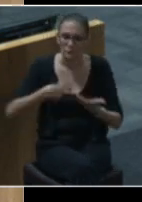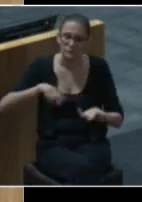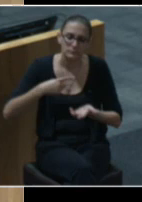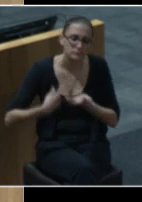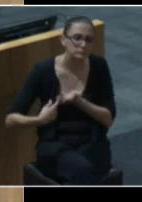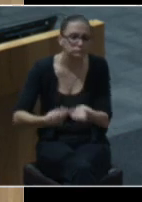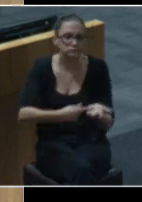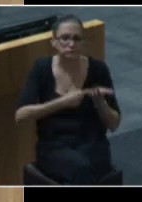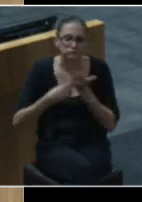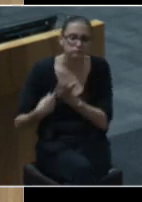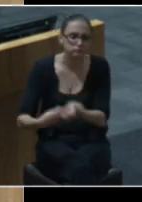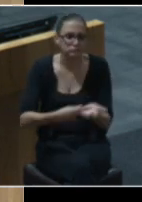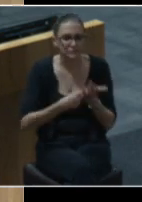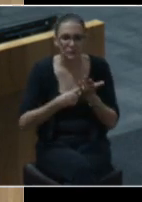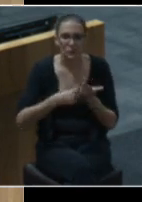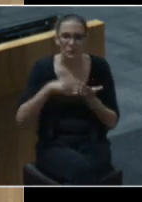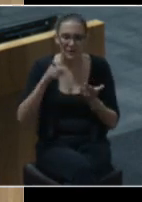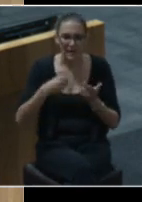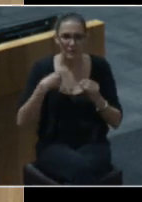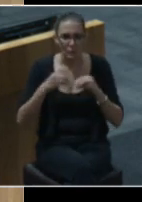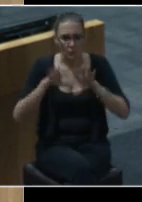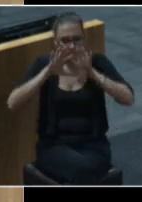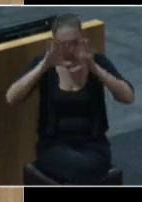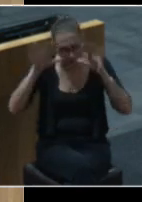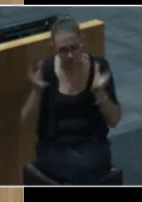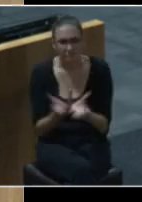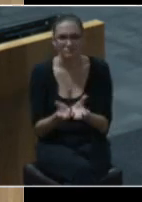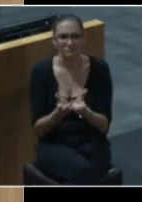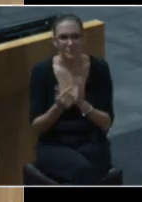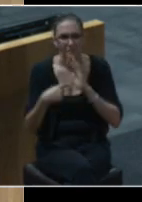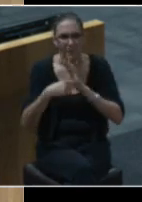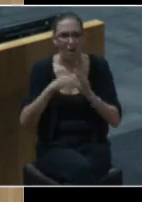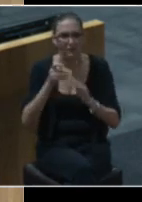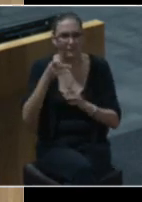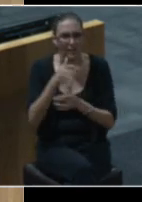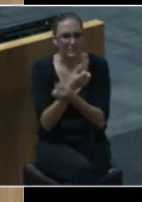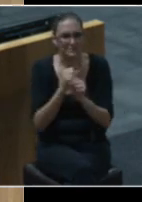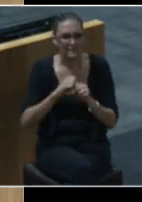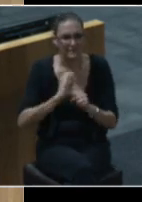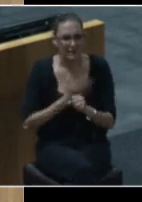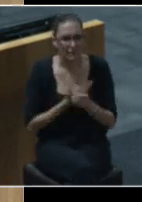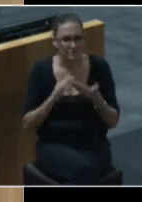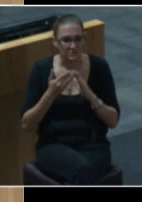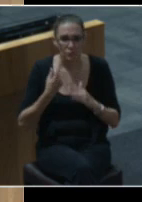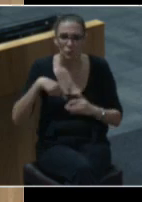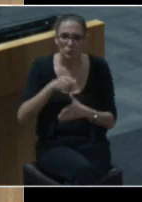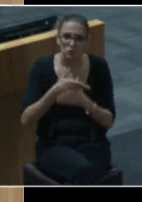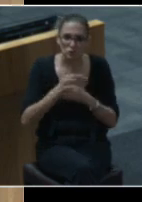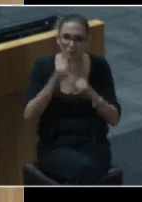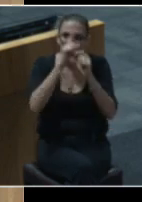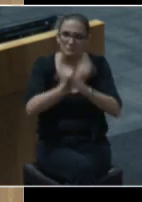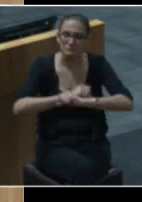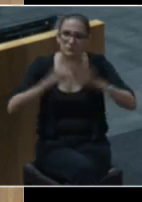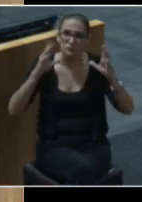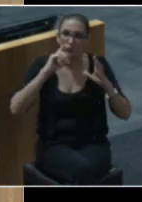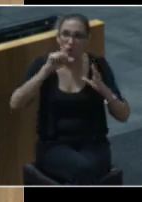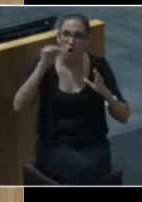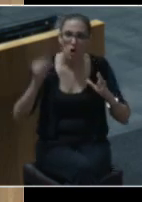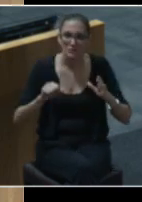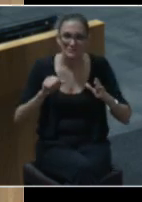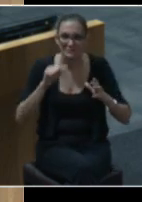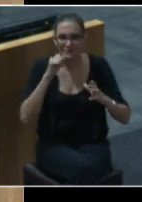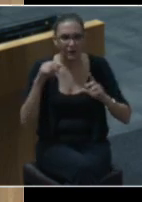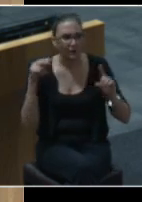about moving to a more holistic model of public safety in our city. We share a vision for an Austin less invested in